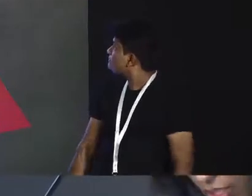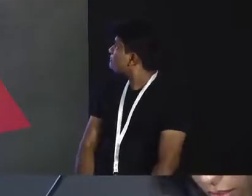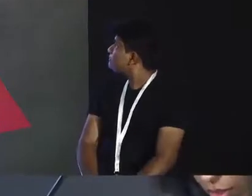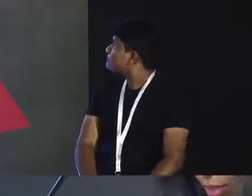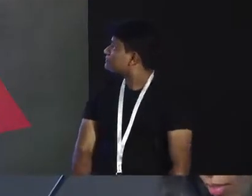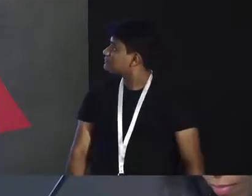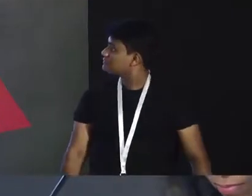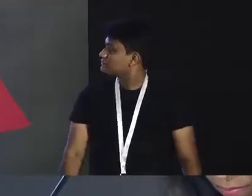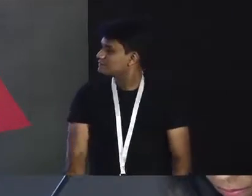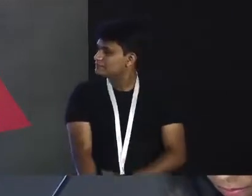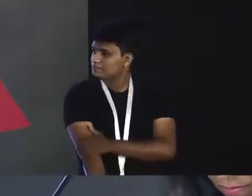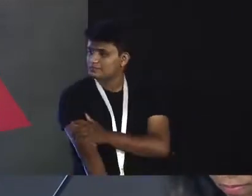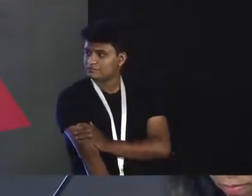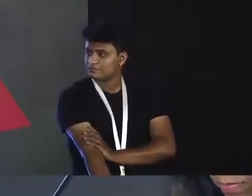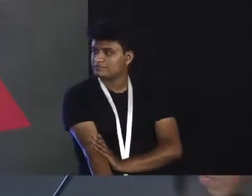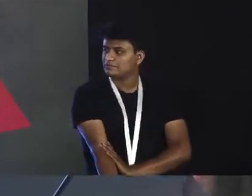Yeah.